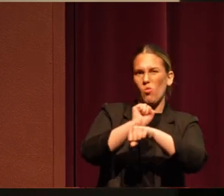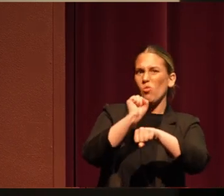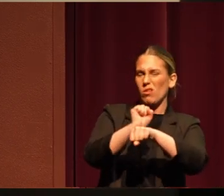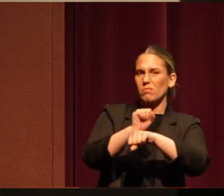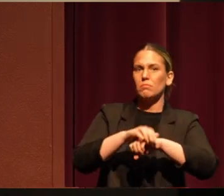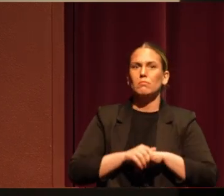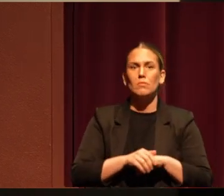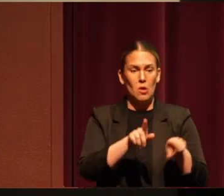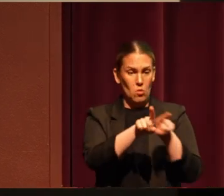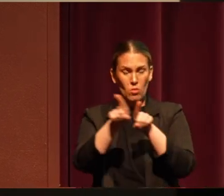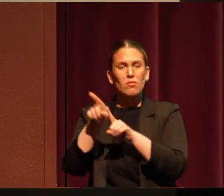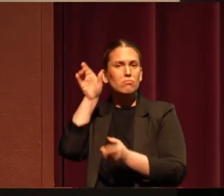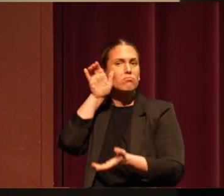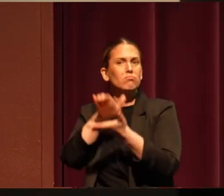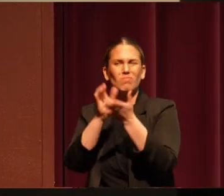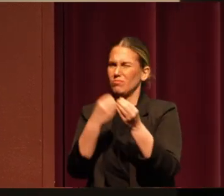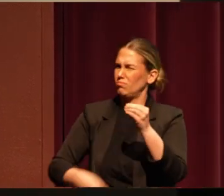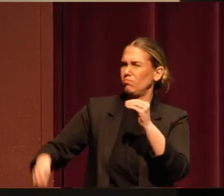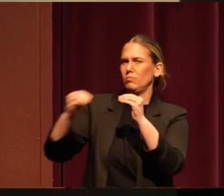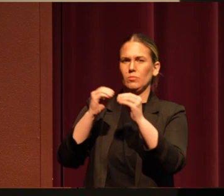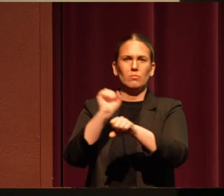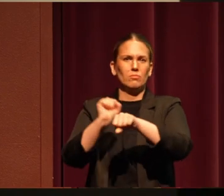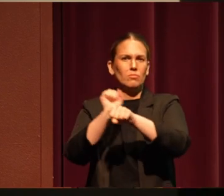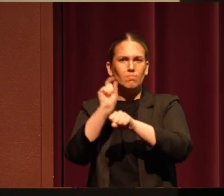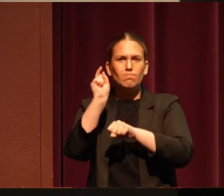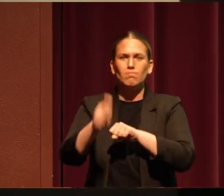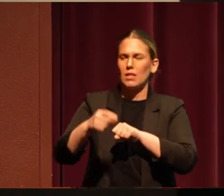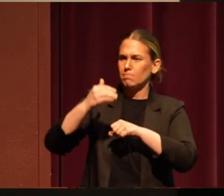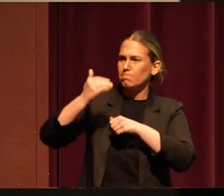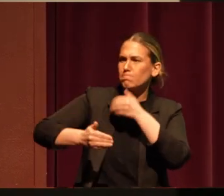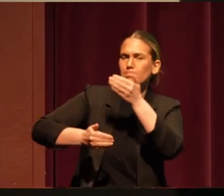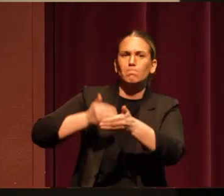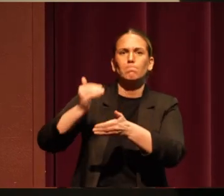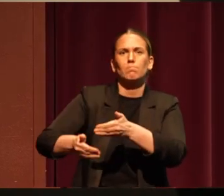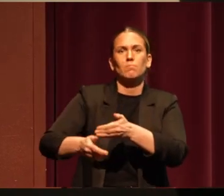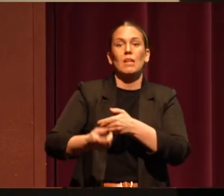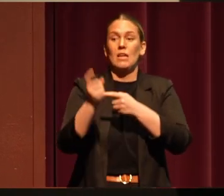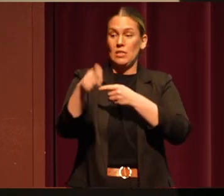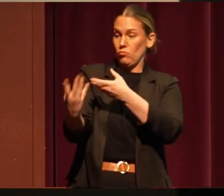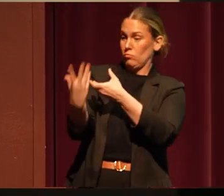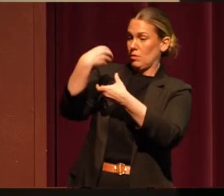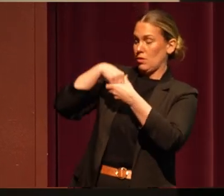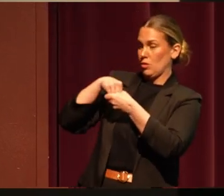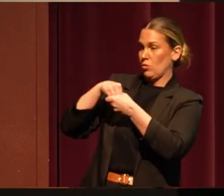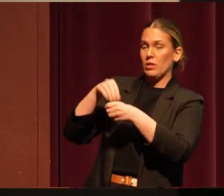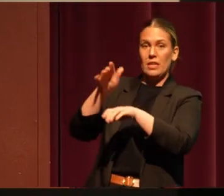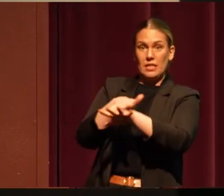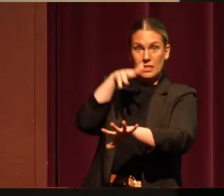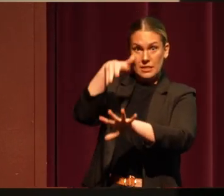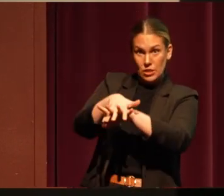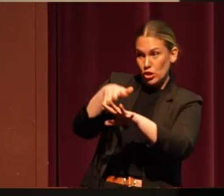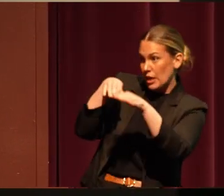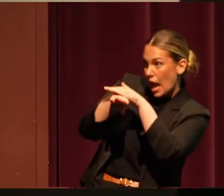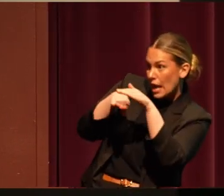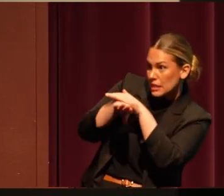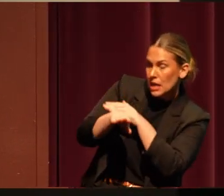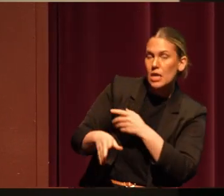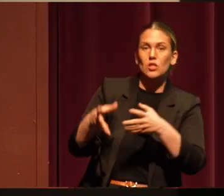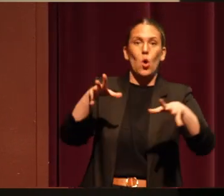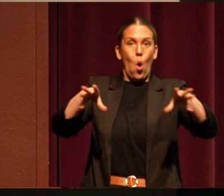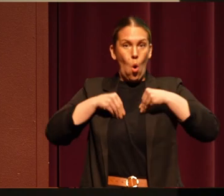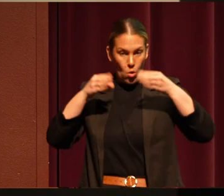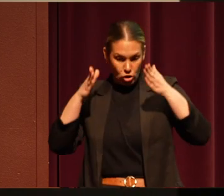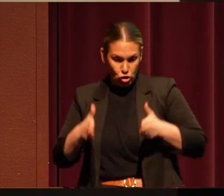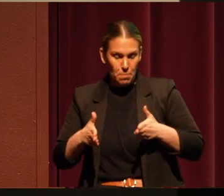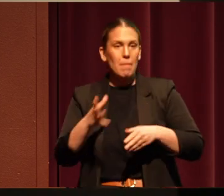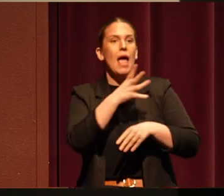We also believe that there is more work to be done and we are committed to increasing both Indigenous access, stewardship, and ownership of land through our conservation